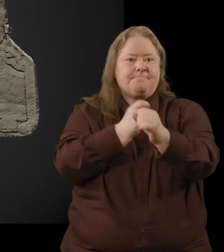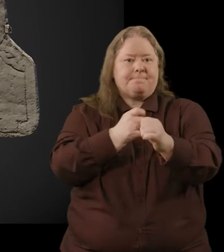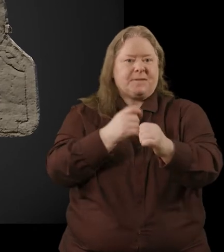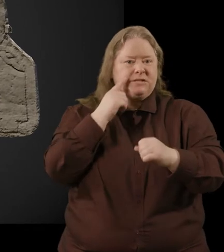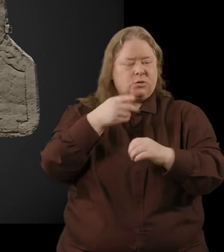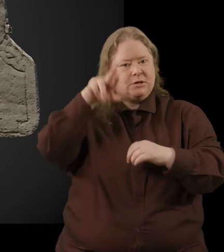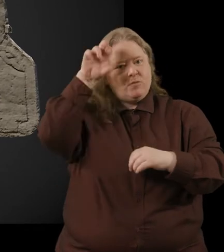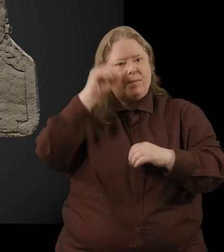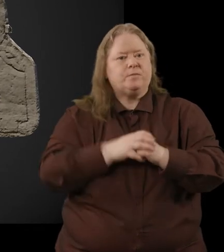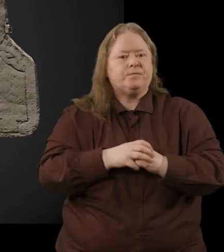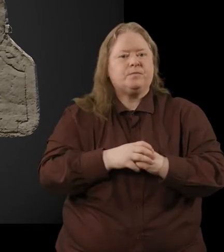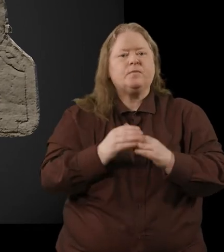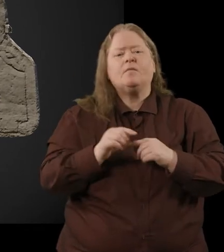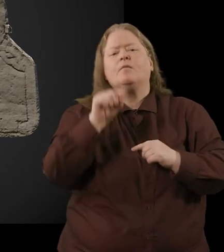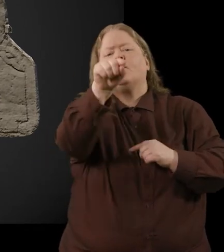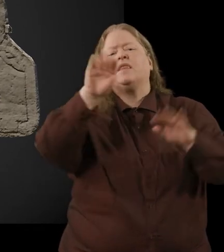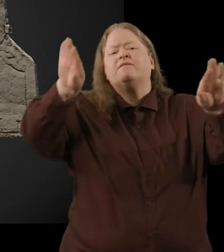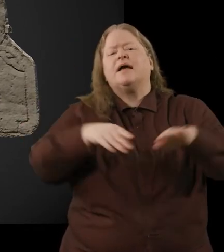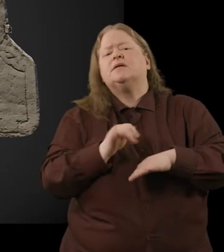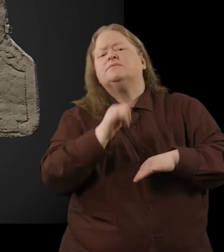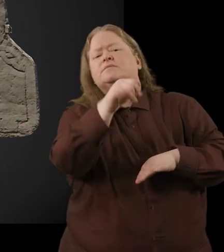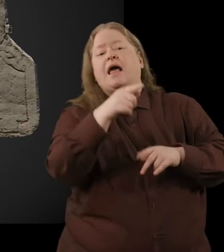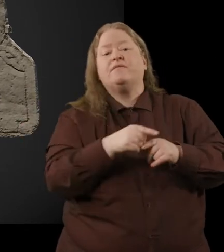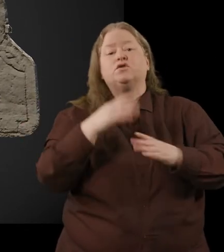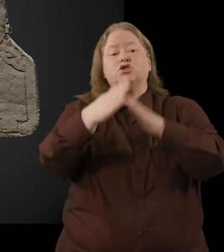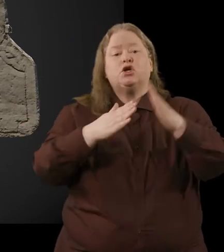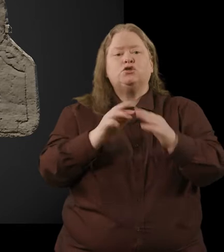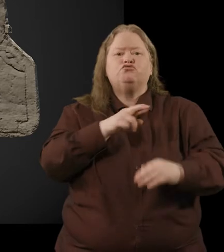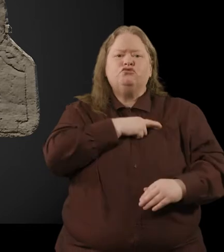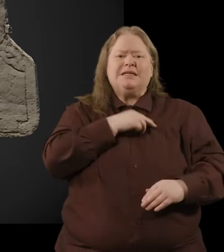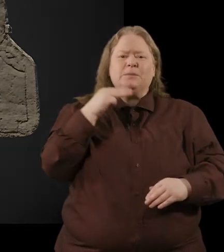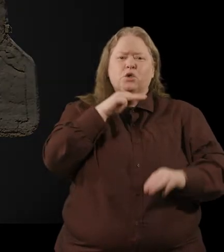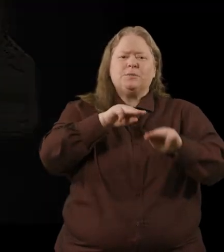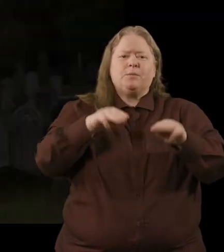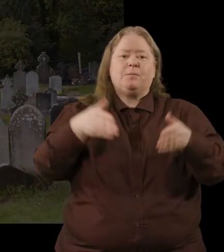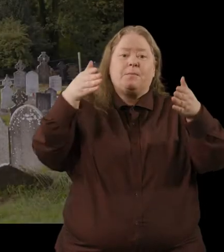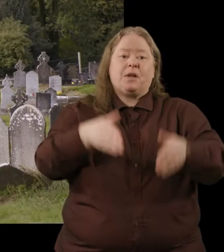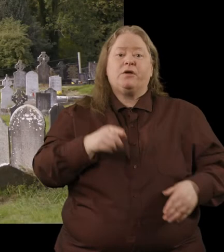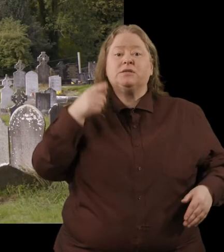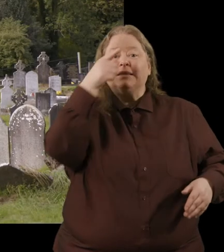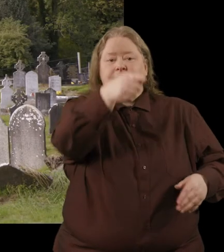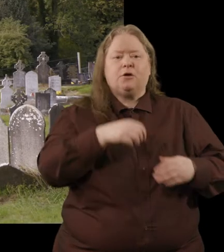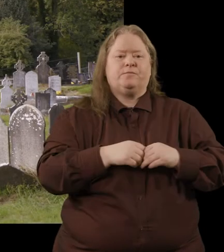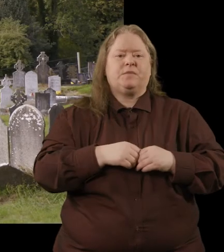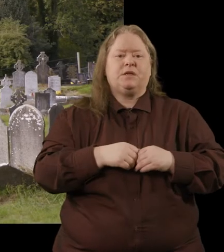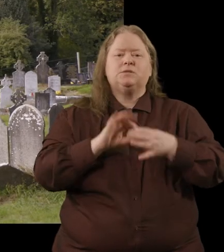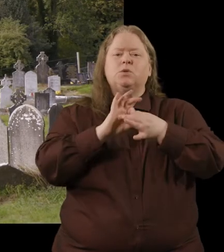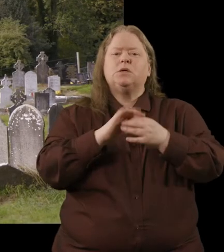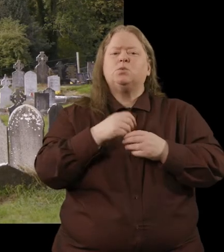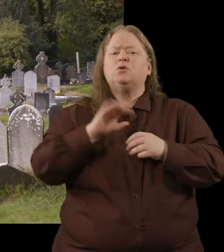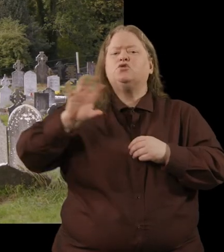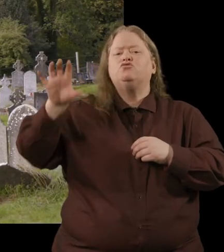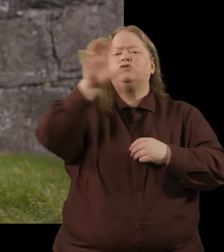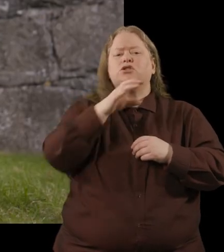further up the valley there's a church and really important people would have been buried up there it's associated with regional kings